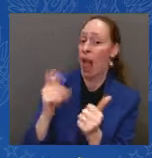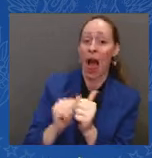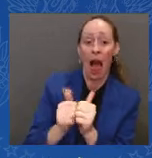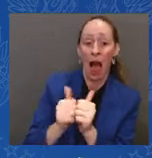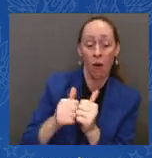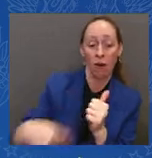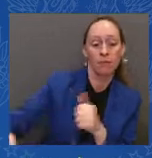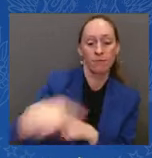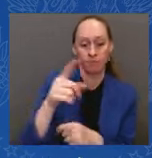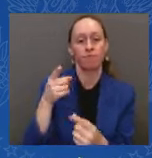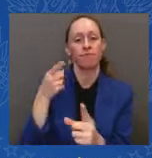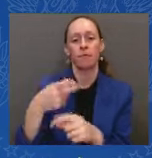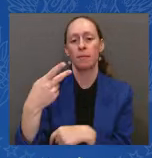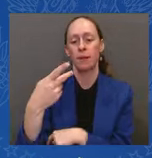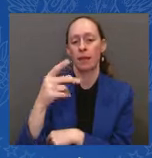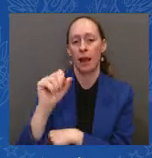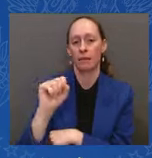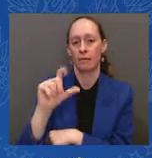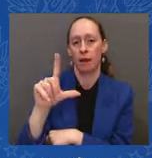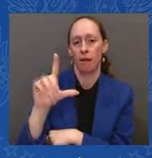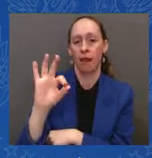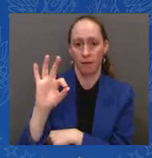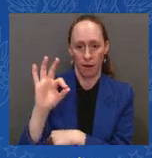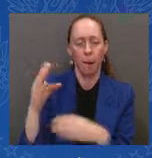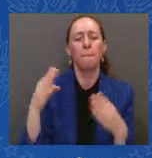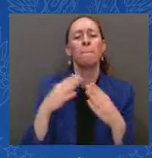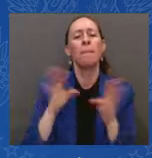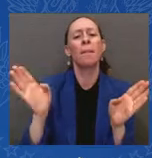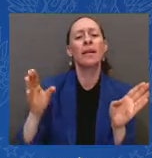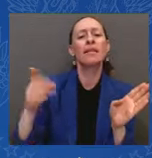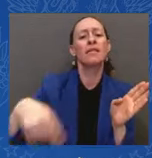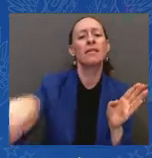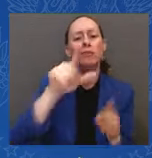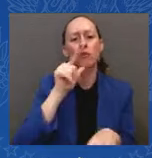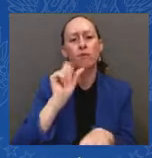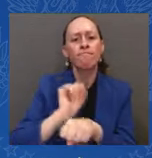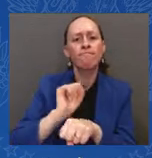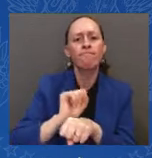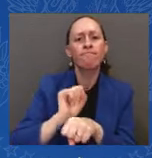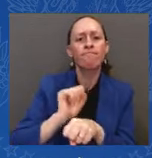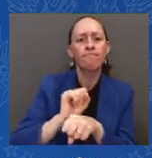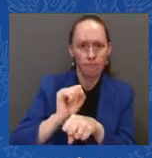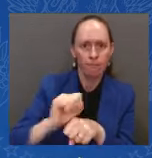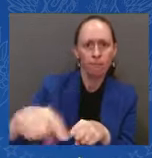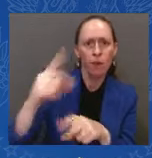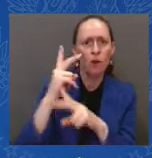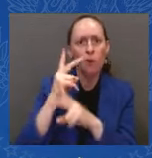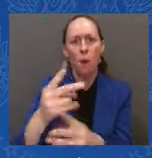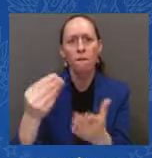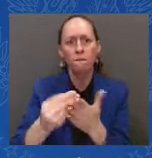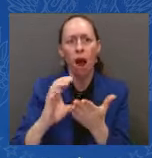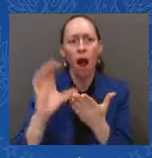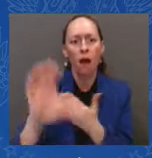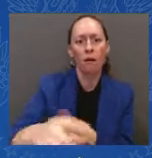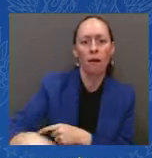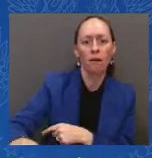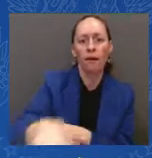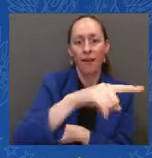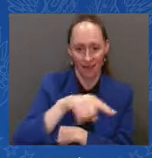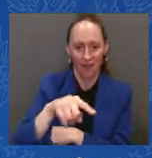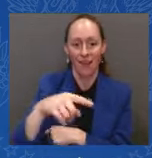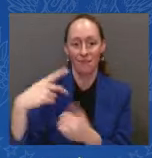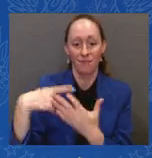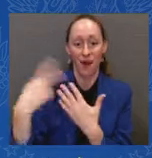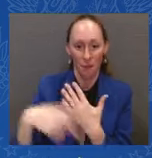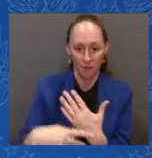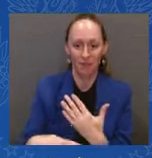was designed originally to make sure schoolteachers, firefighters, social workers, and other public servants can get their student loans forgiven if